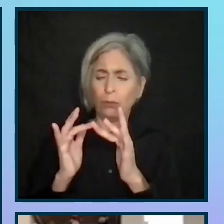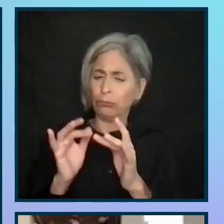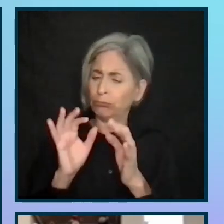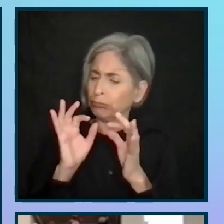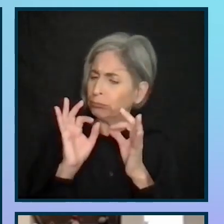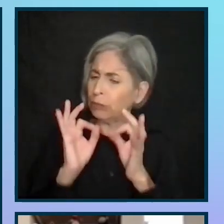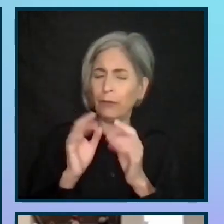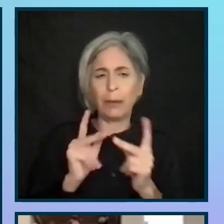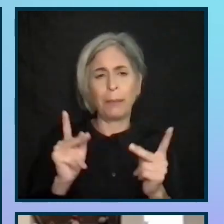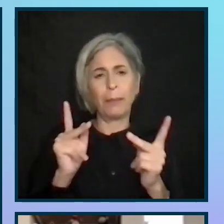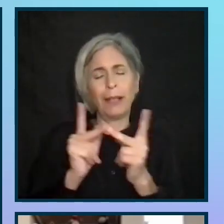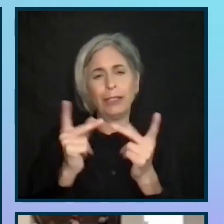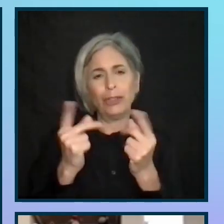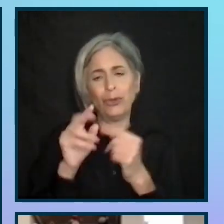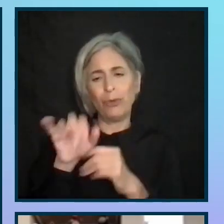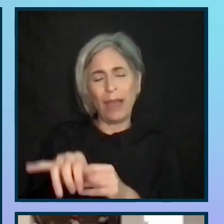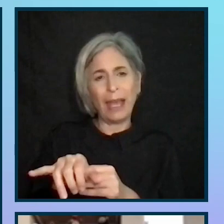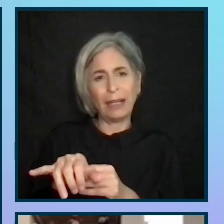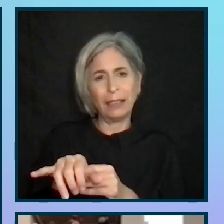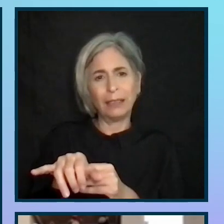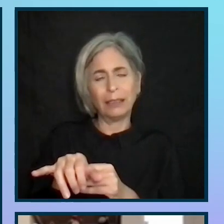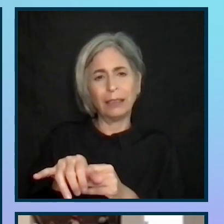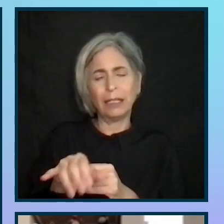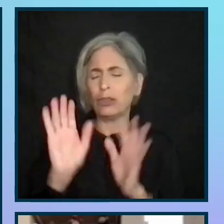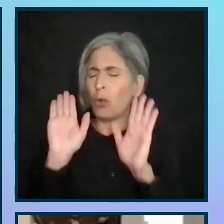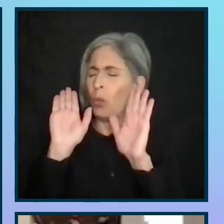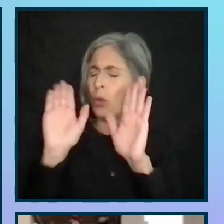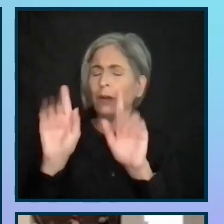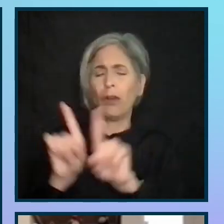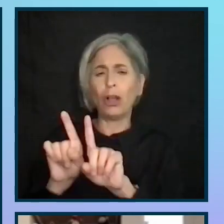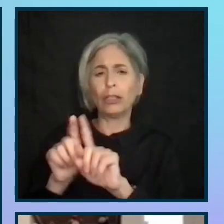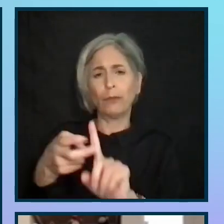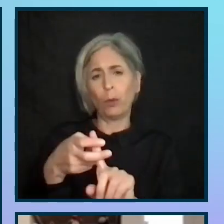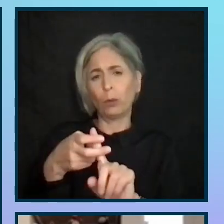placed to do. It also serves as a great recruitment event.